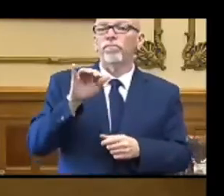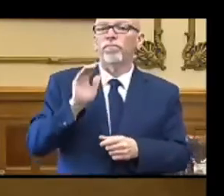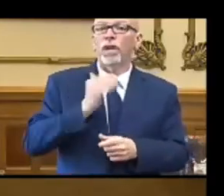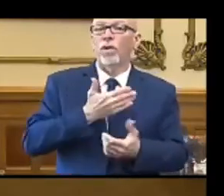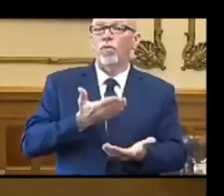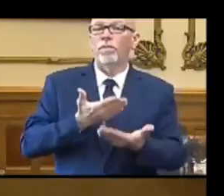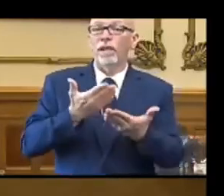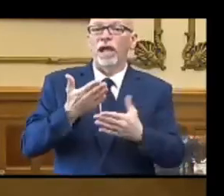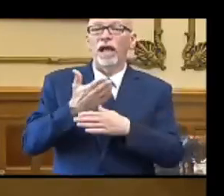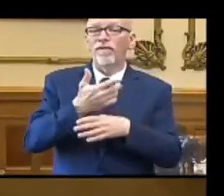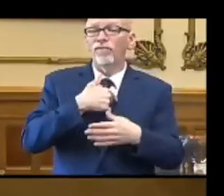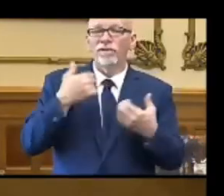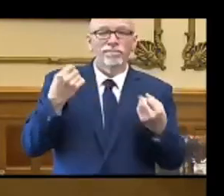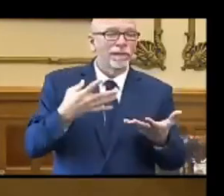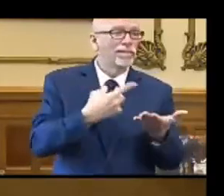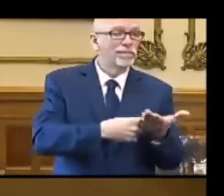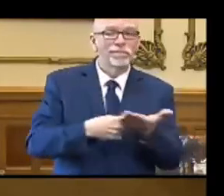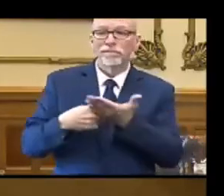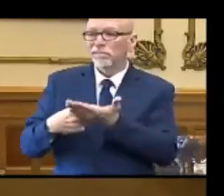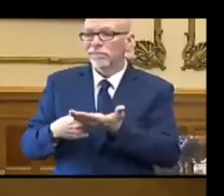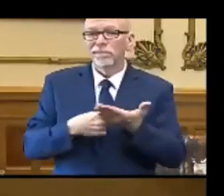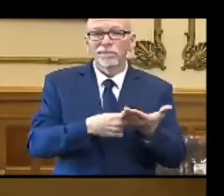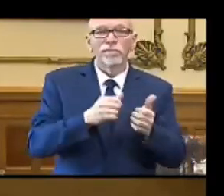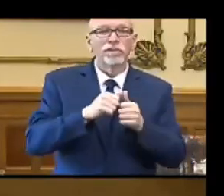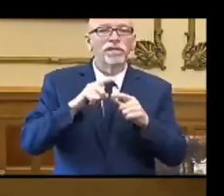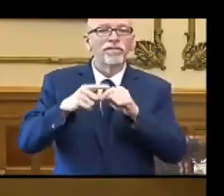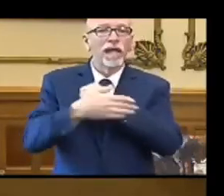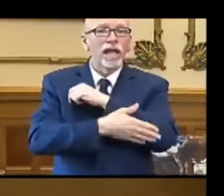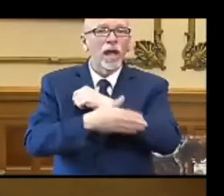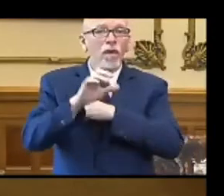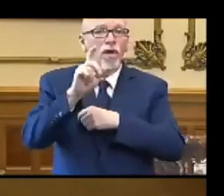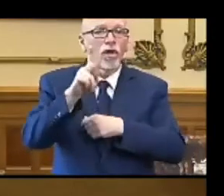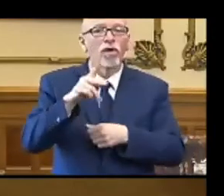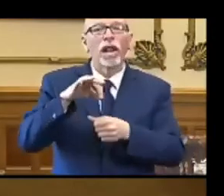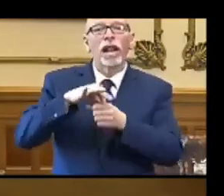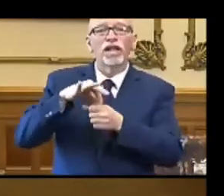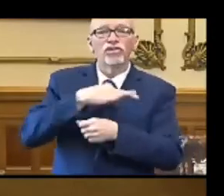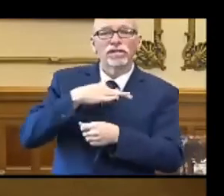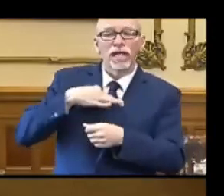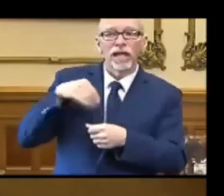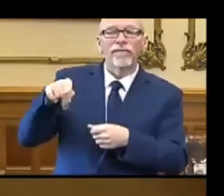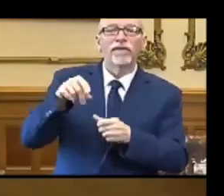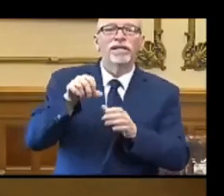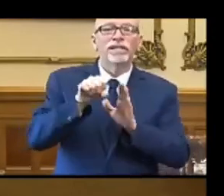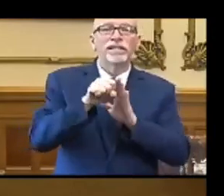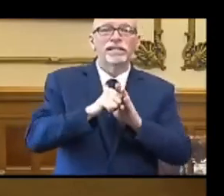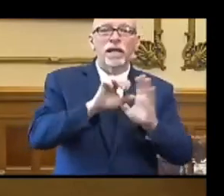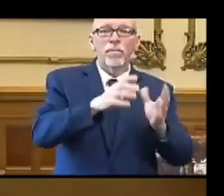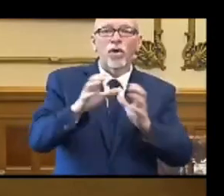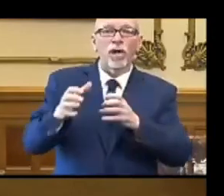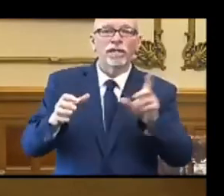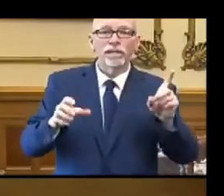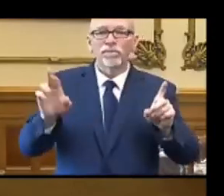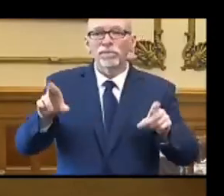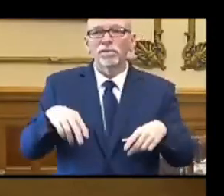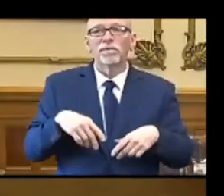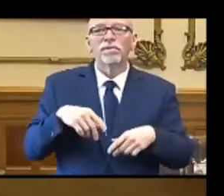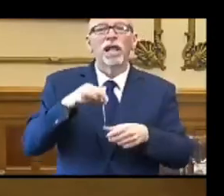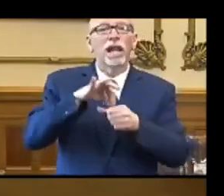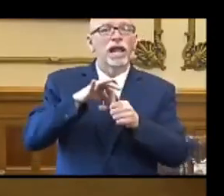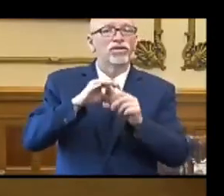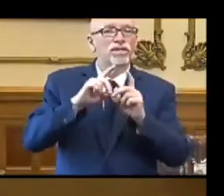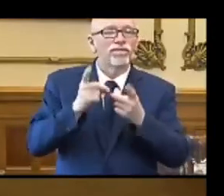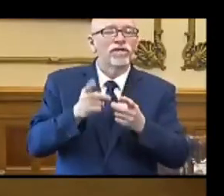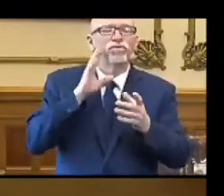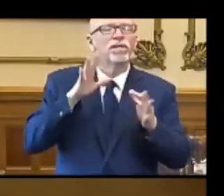come after many discussions with county clerks and election staff, the state parties, the Indiana Election Division, and